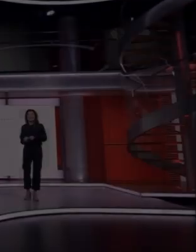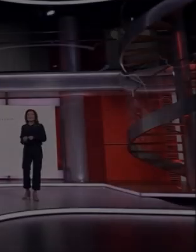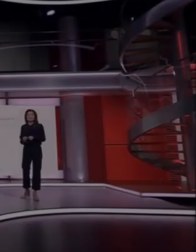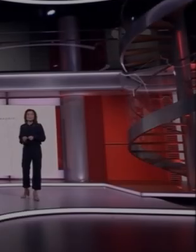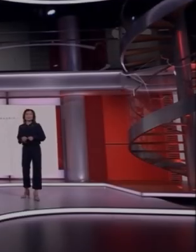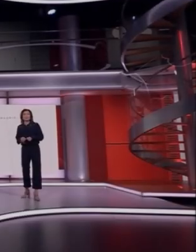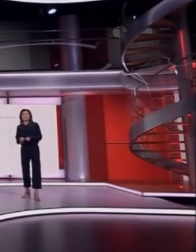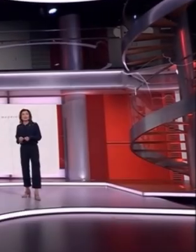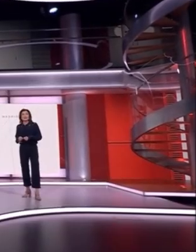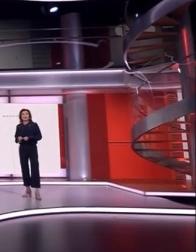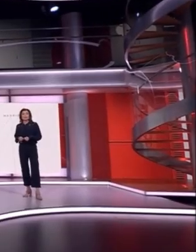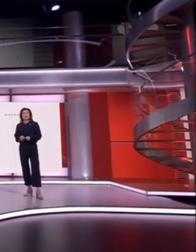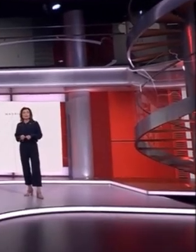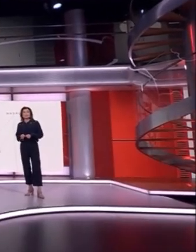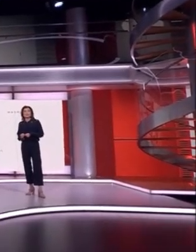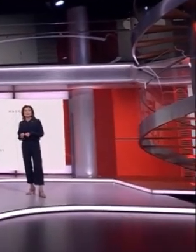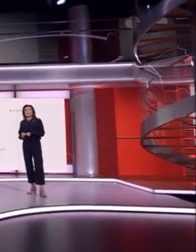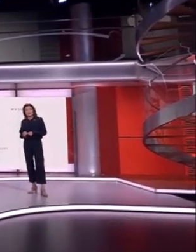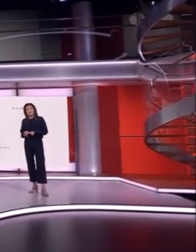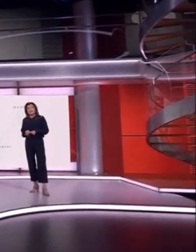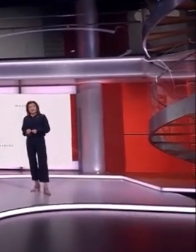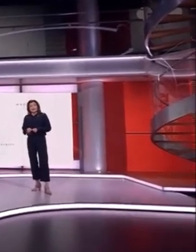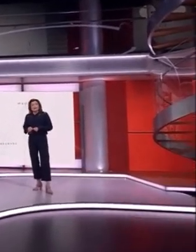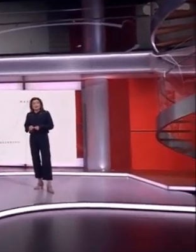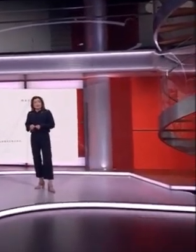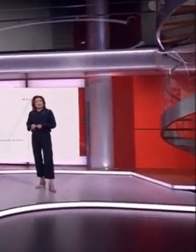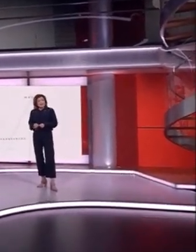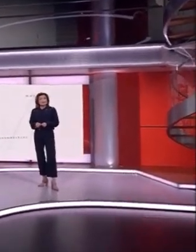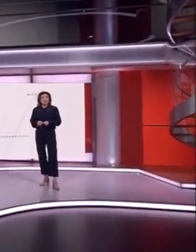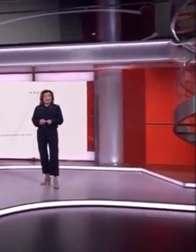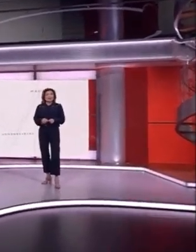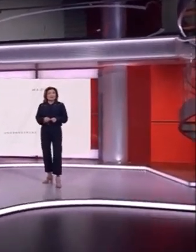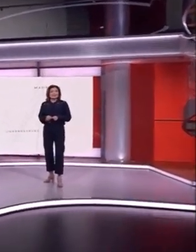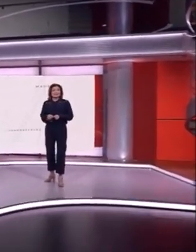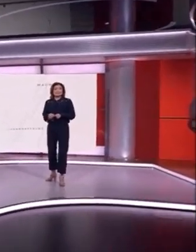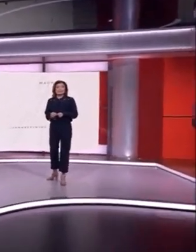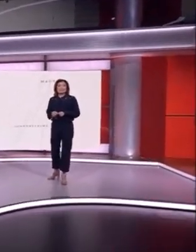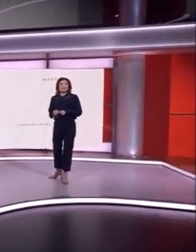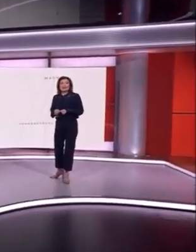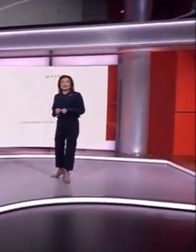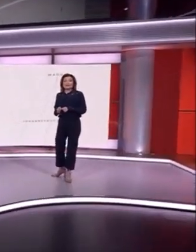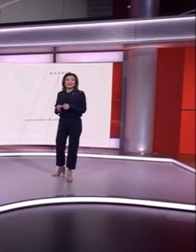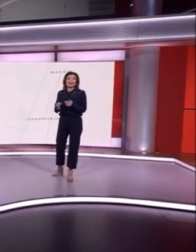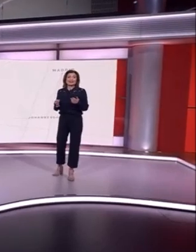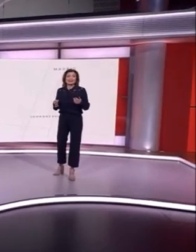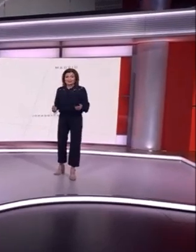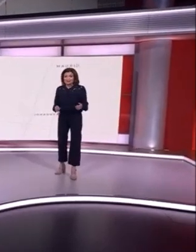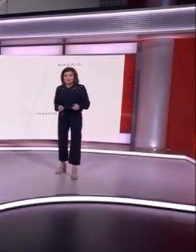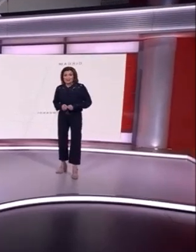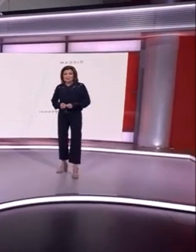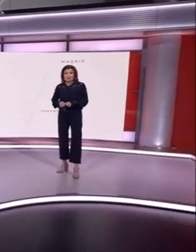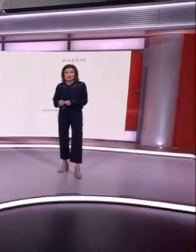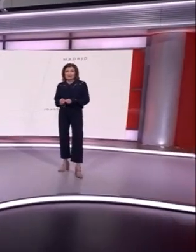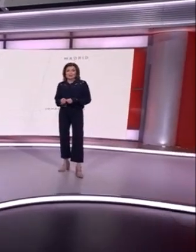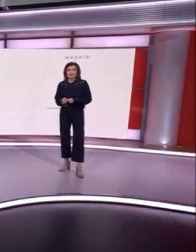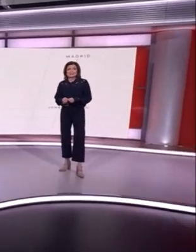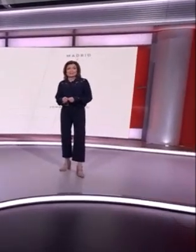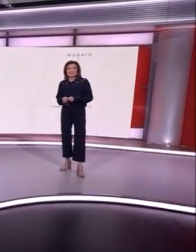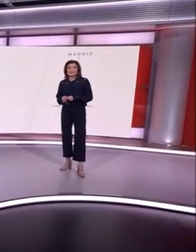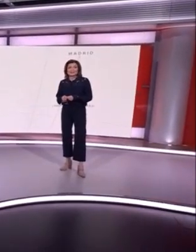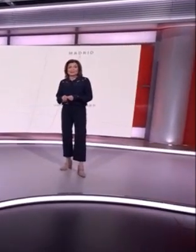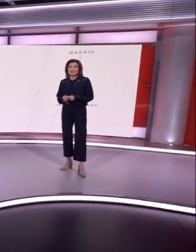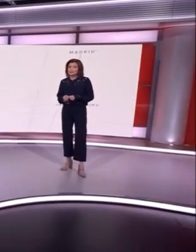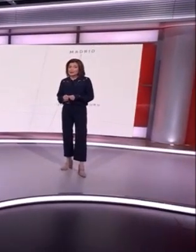That is the BBC News at 1 for this week. And indeed, that is it from the News at 1 here in London. After more than